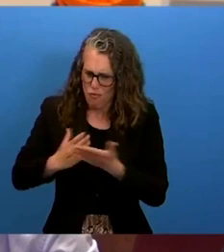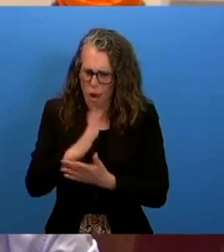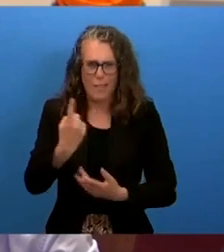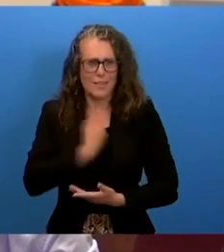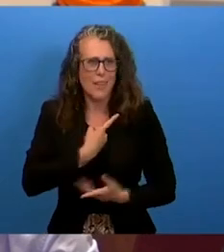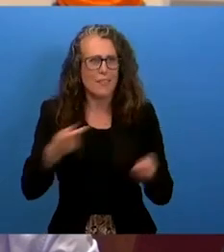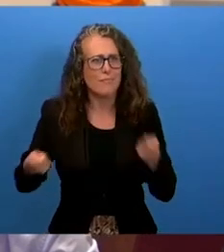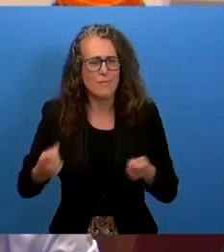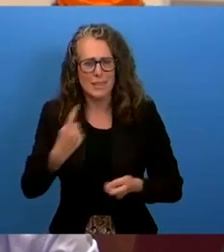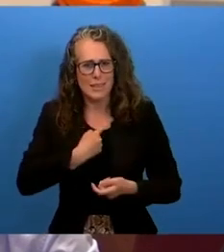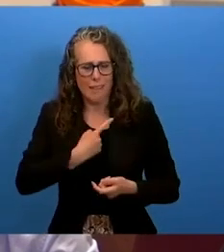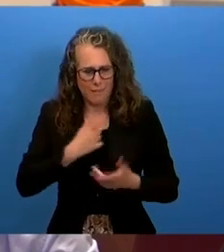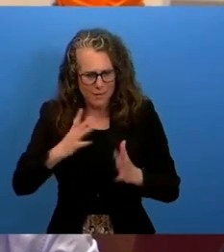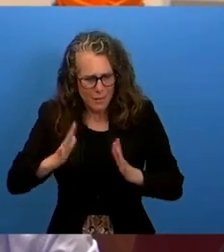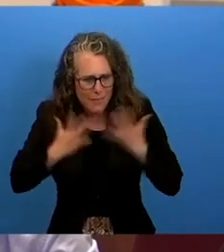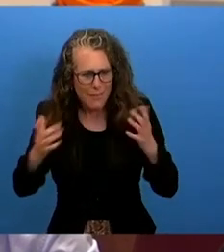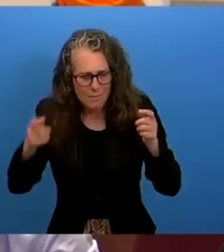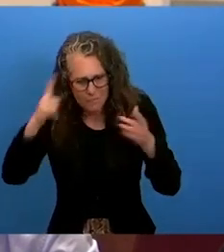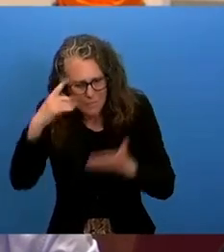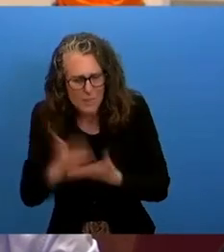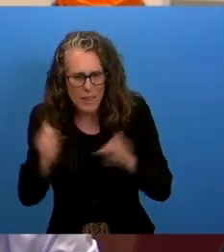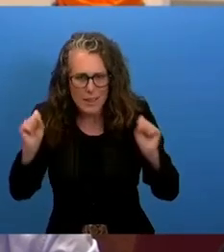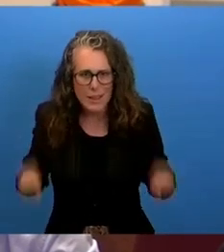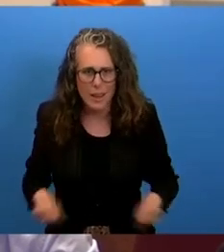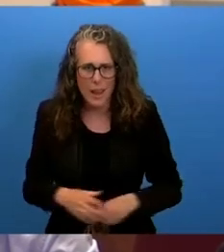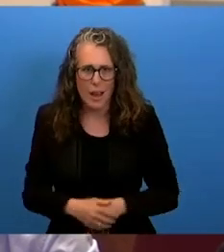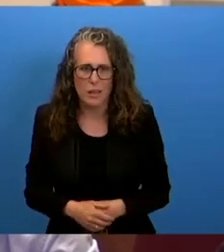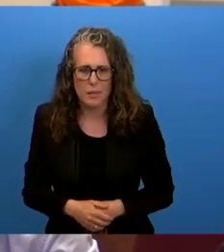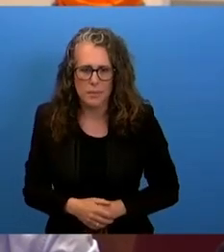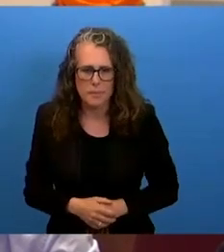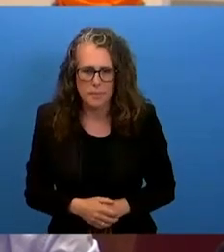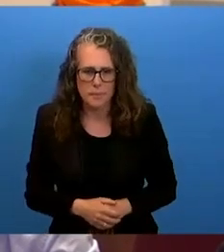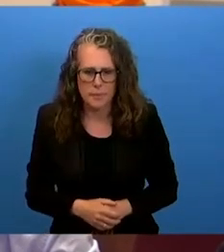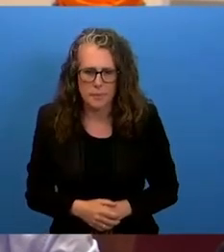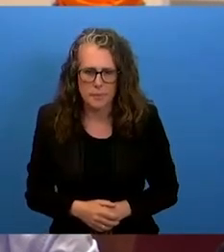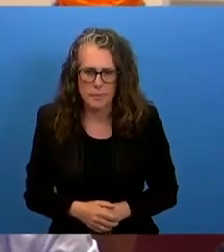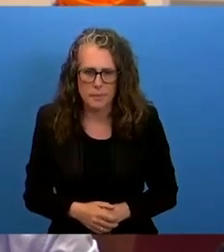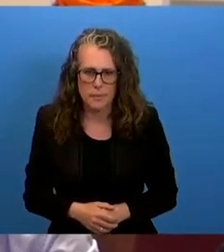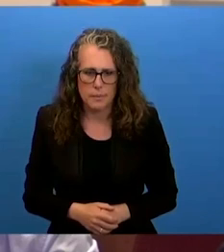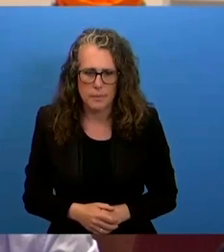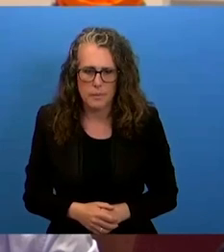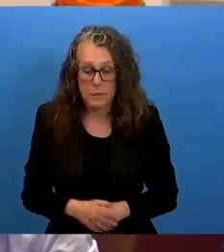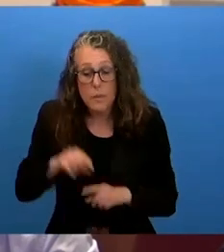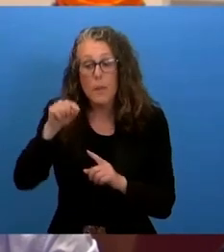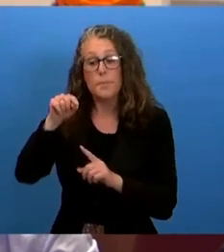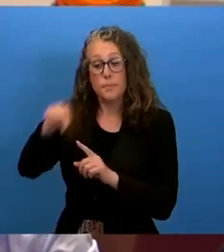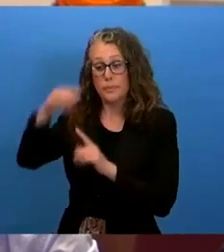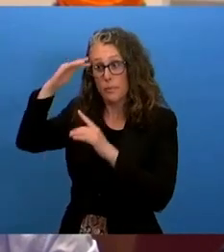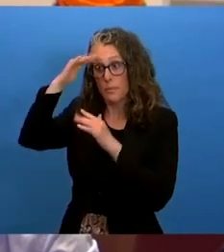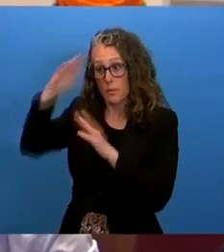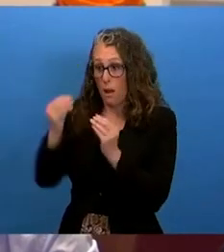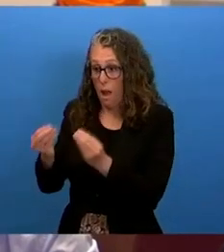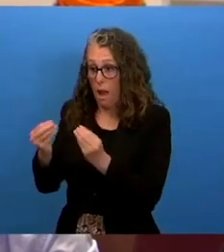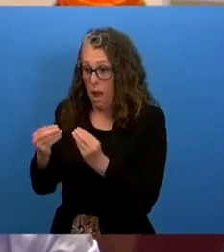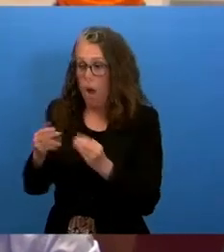consider if we want to do away with the process of extinction of indigenous languages. In applying this principle, we translated the